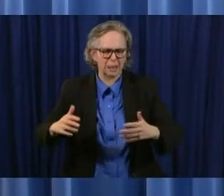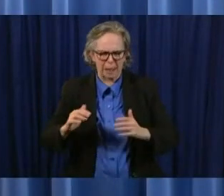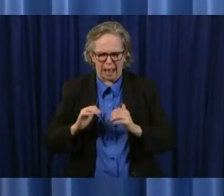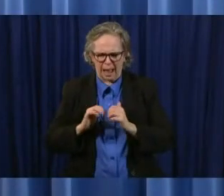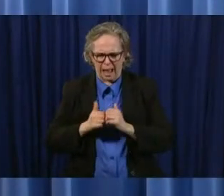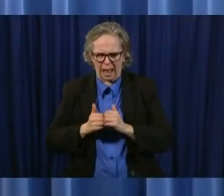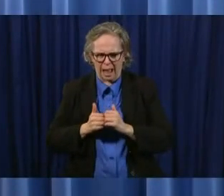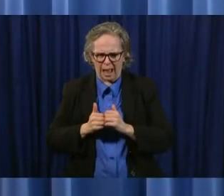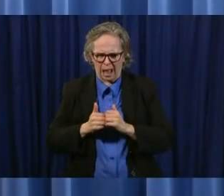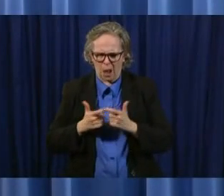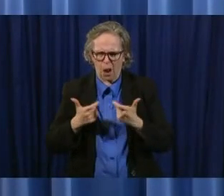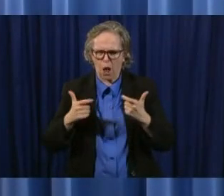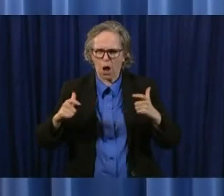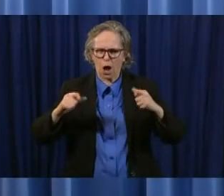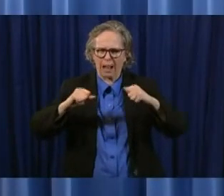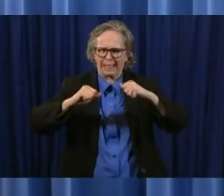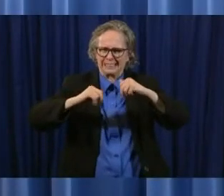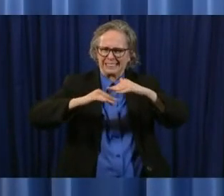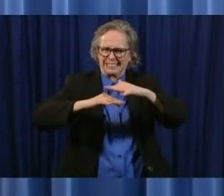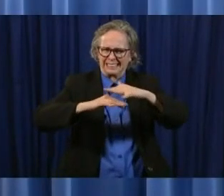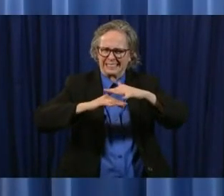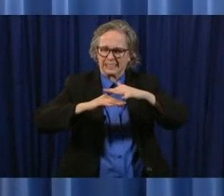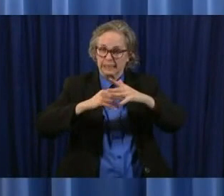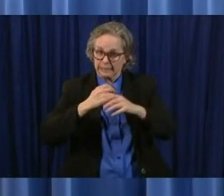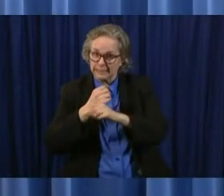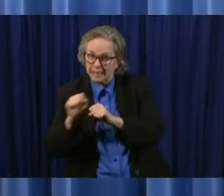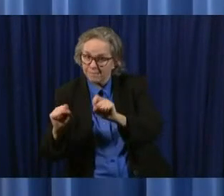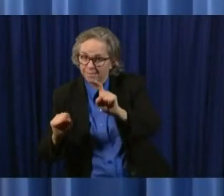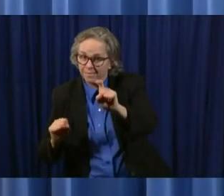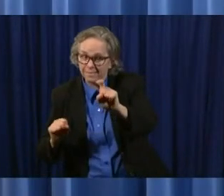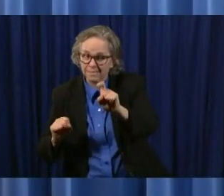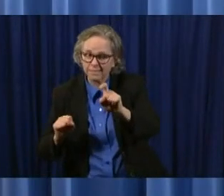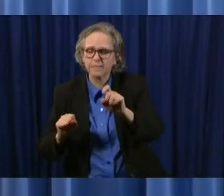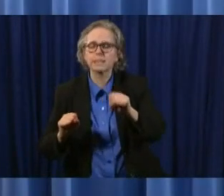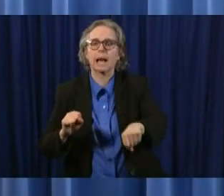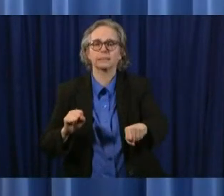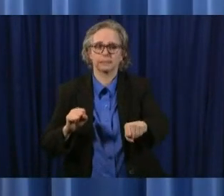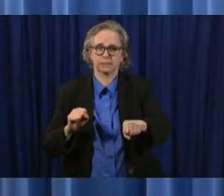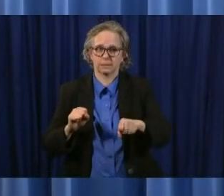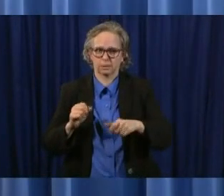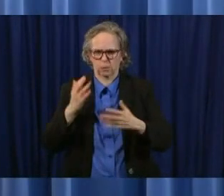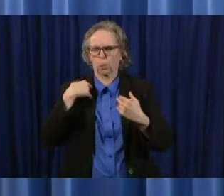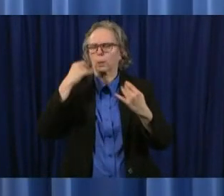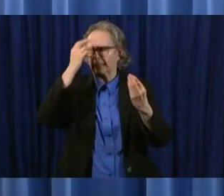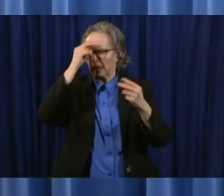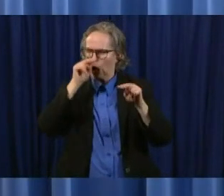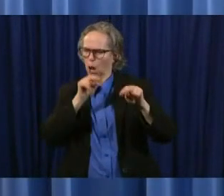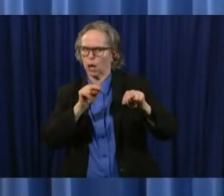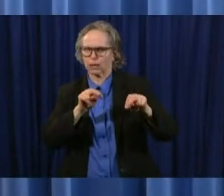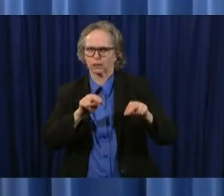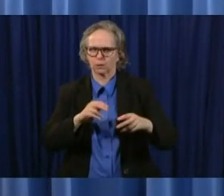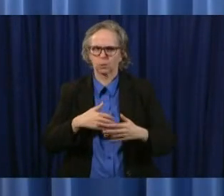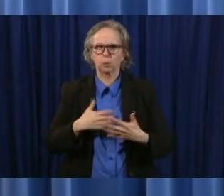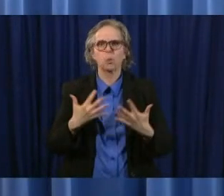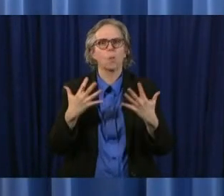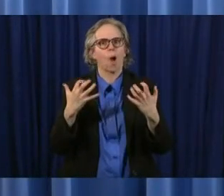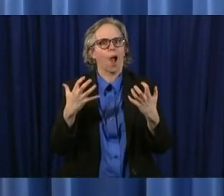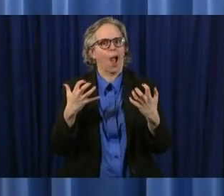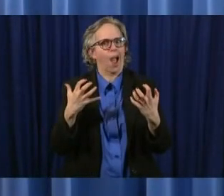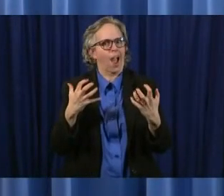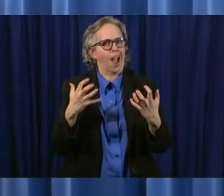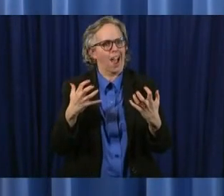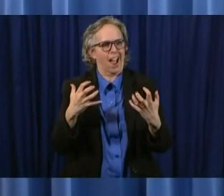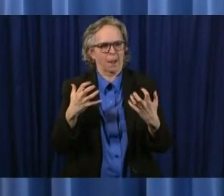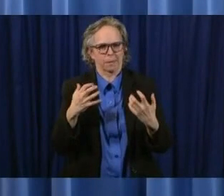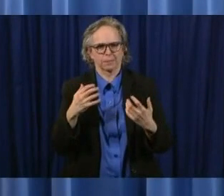that in in a way that is safe is is certainly something that's that's desirable and i'm sure something that we can